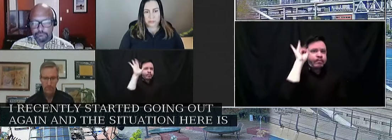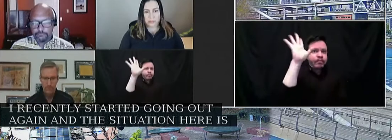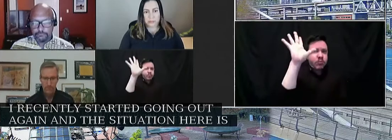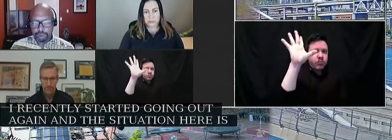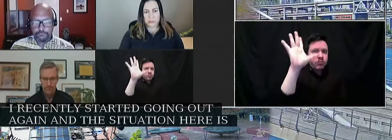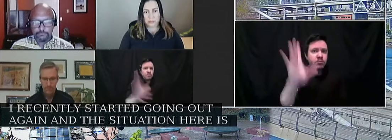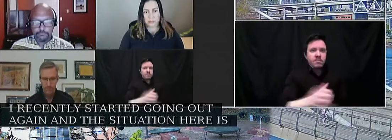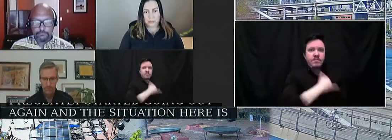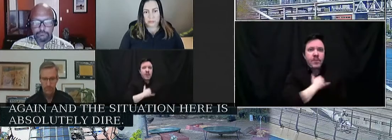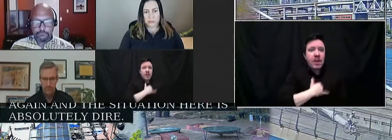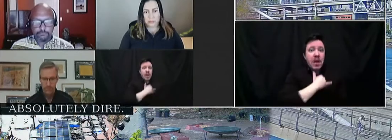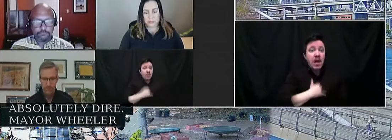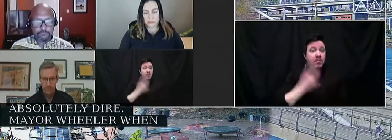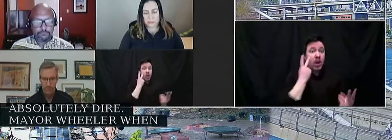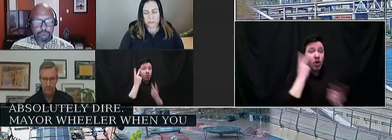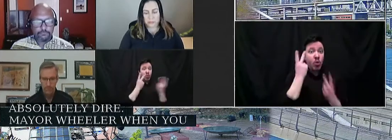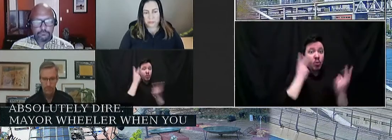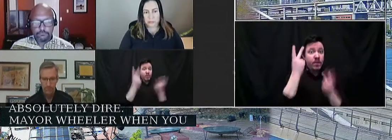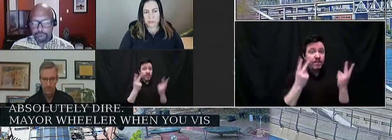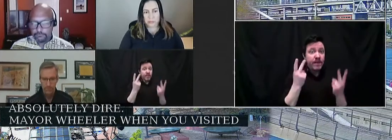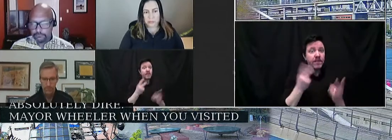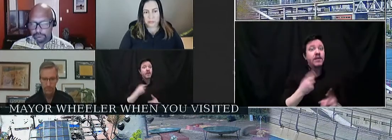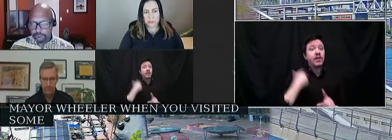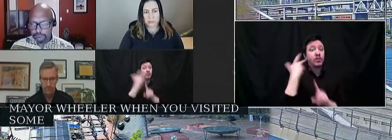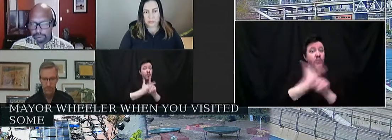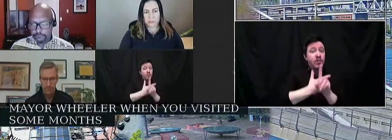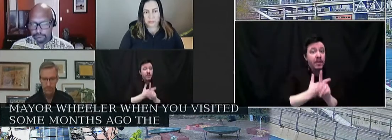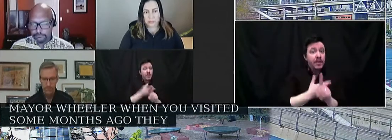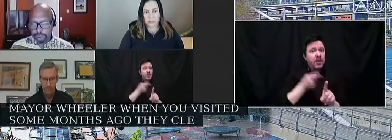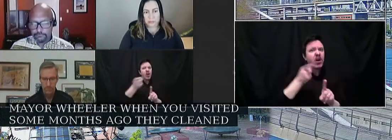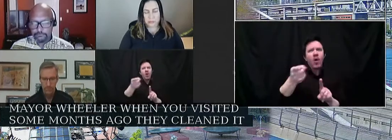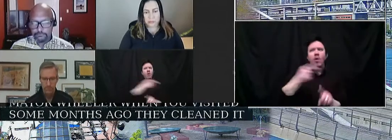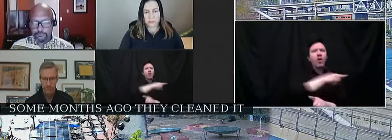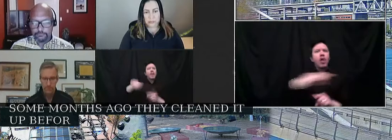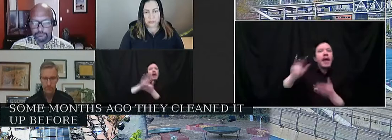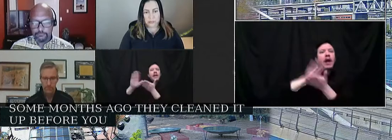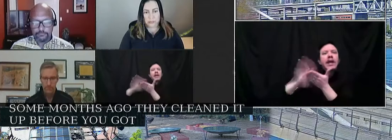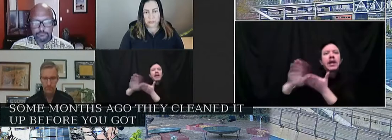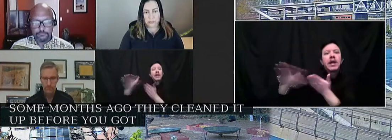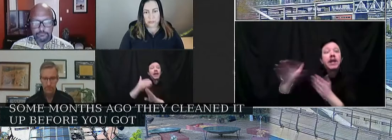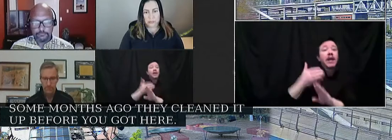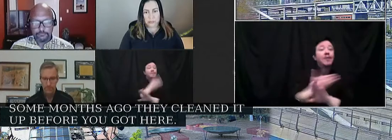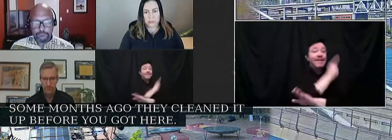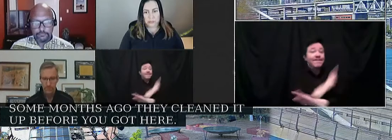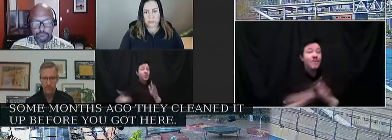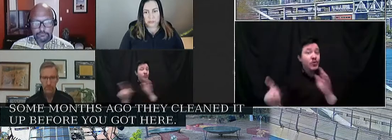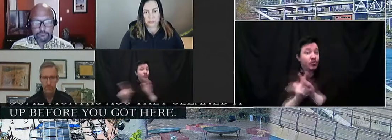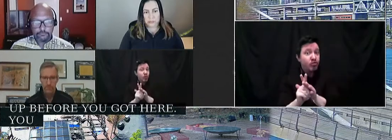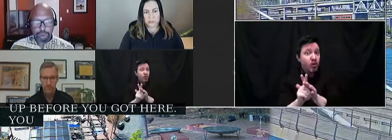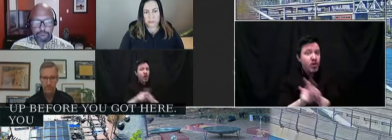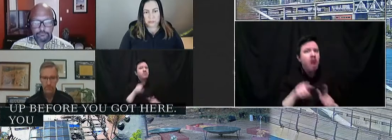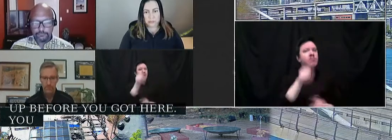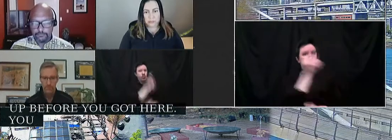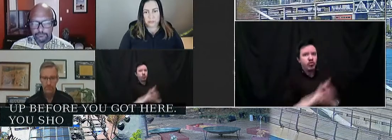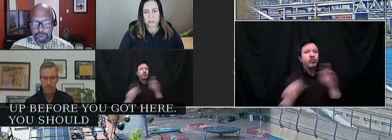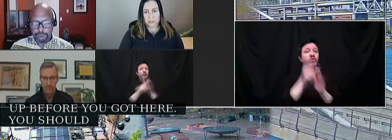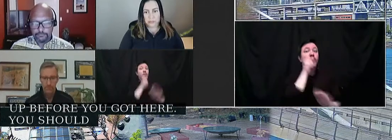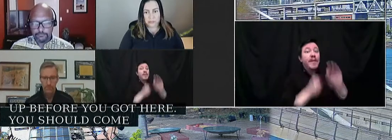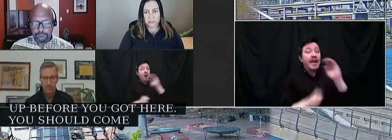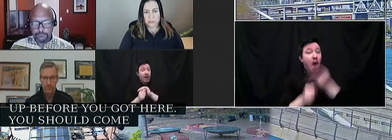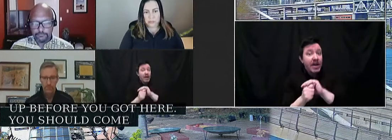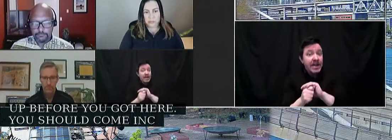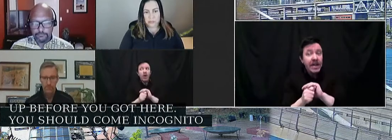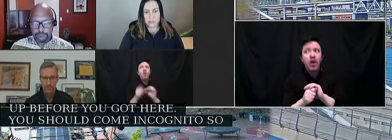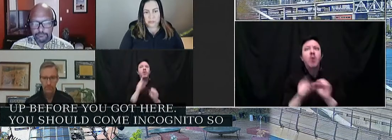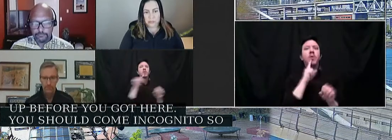Mayor Wheeler, when you visited some months ago, they cleaned it up before you got here. You should come incognito so that you can